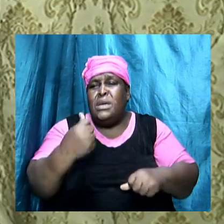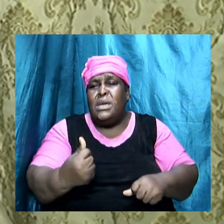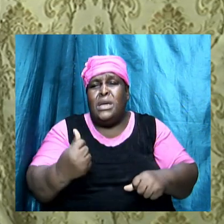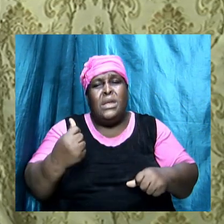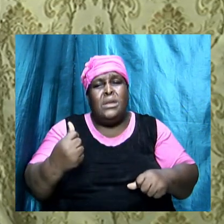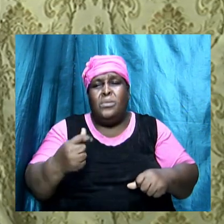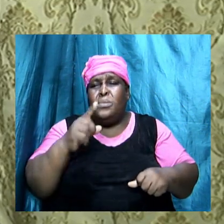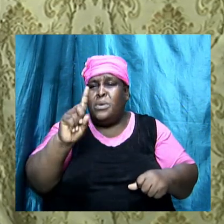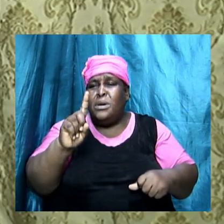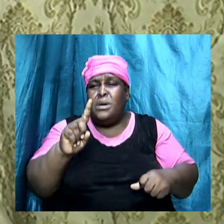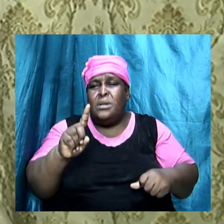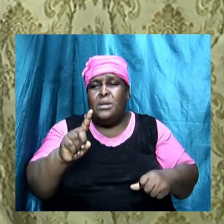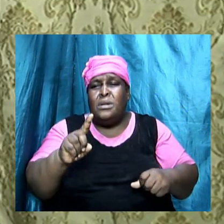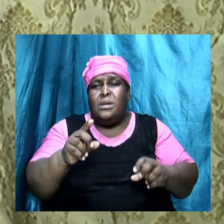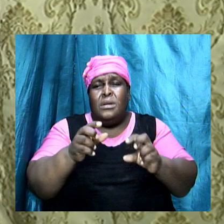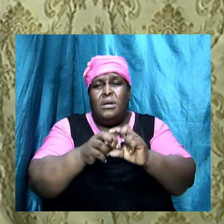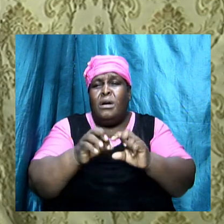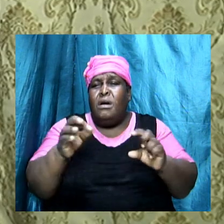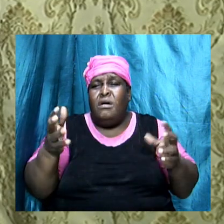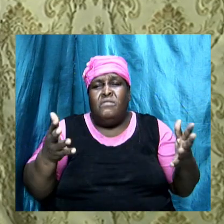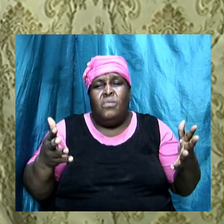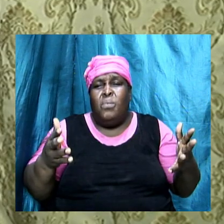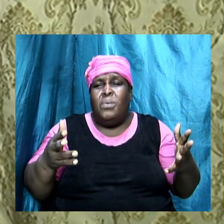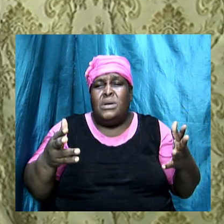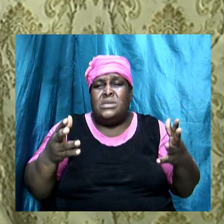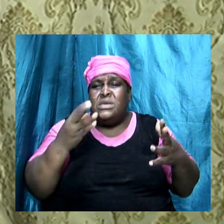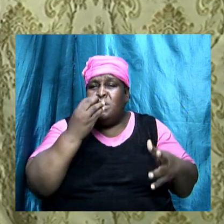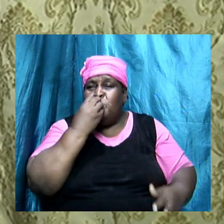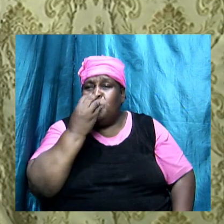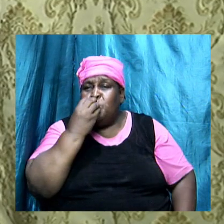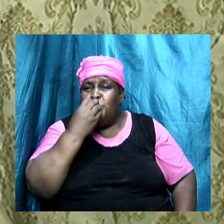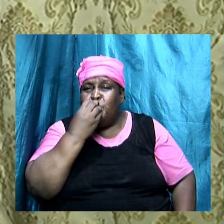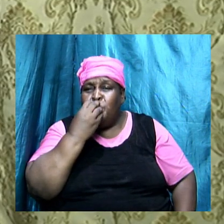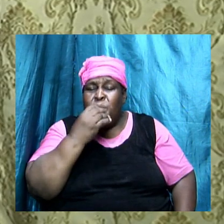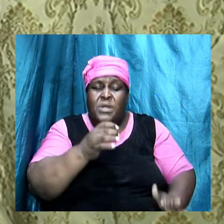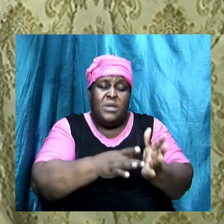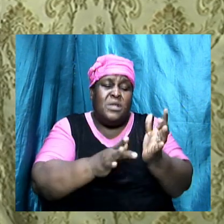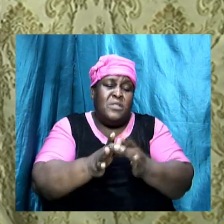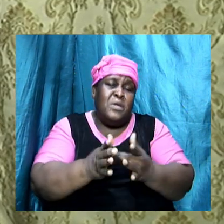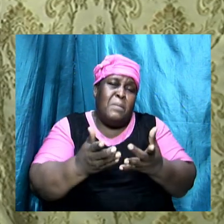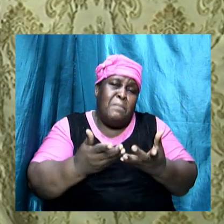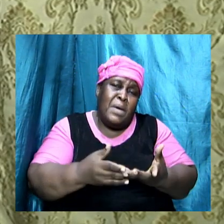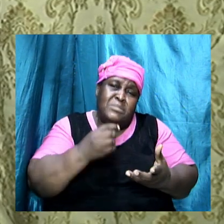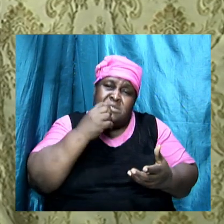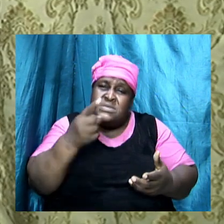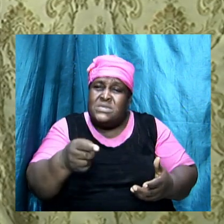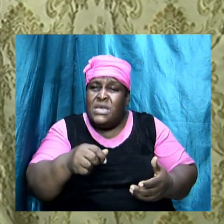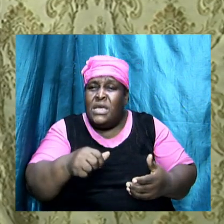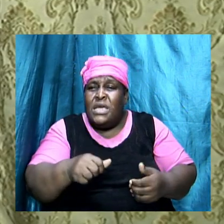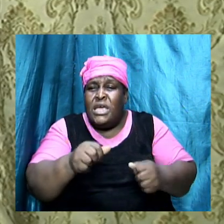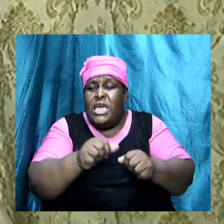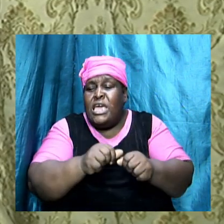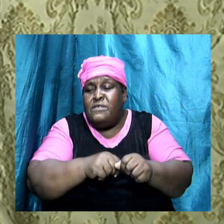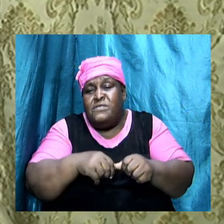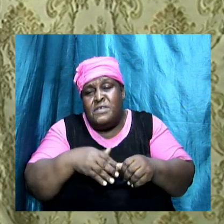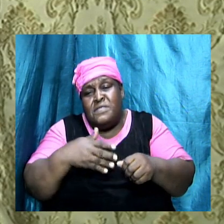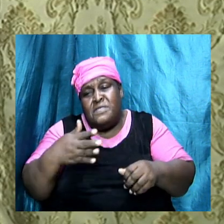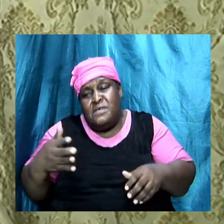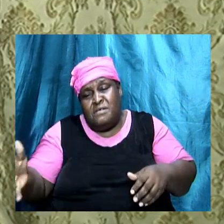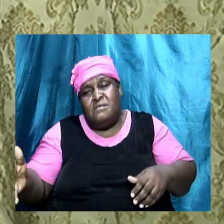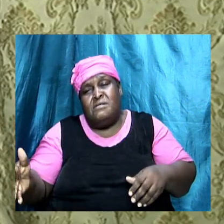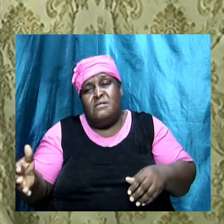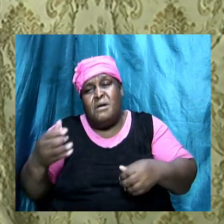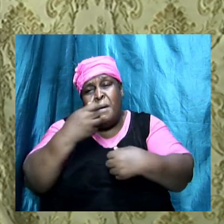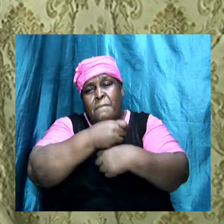everything was created by God and is good